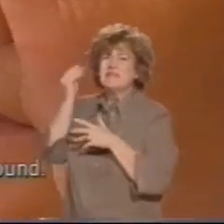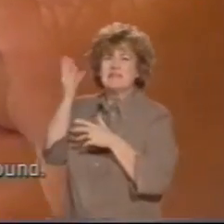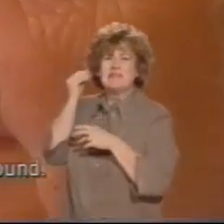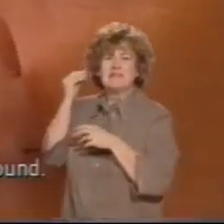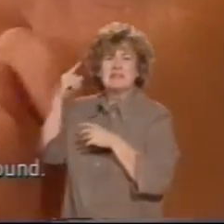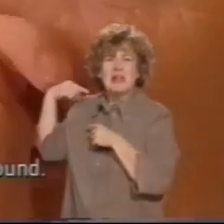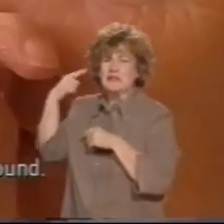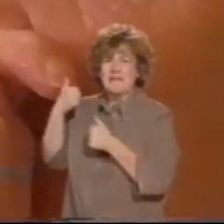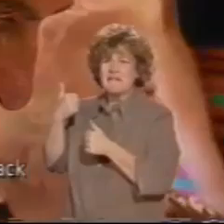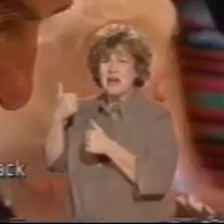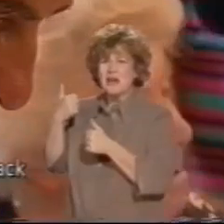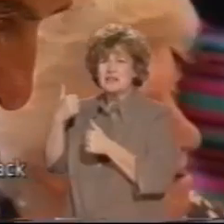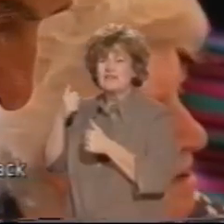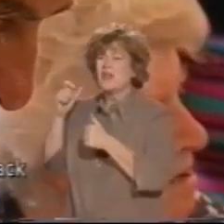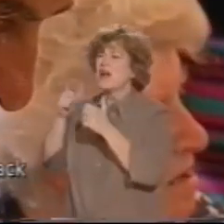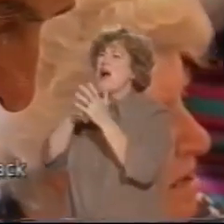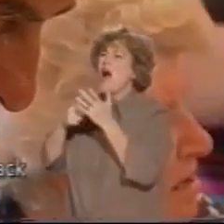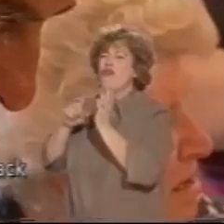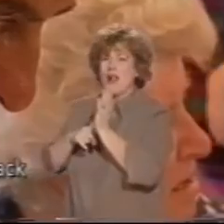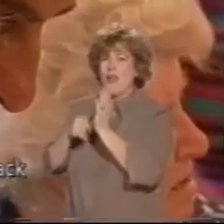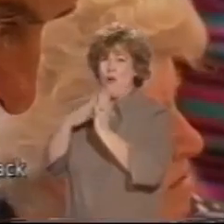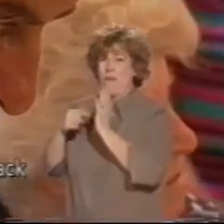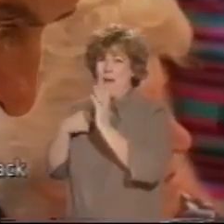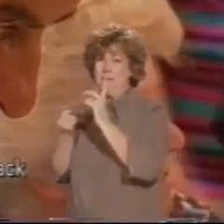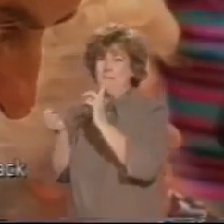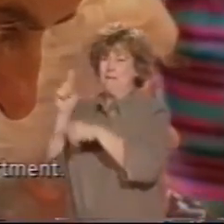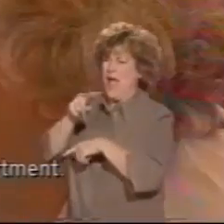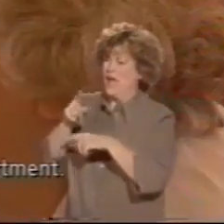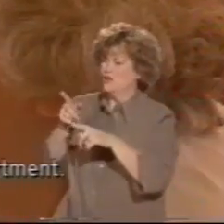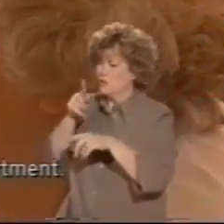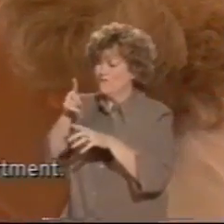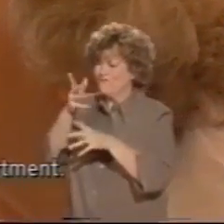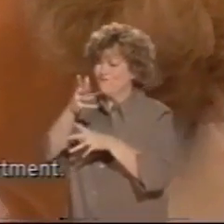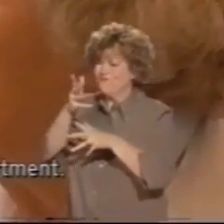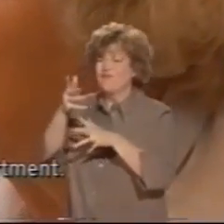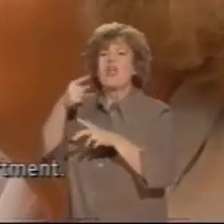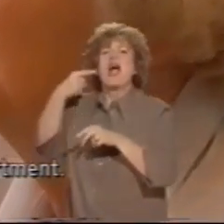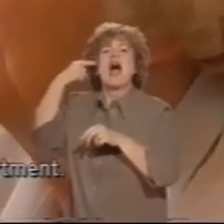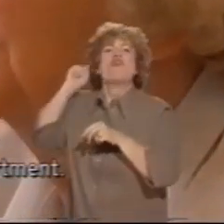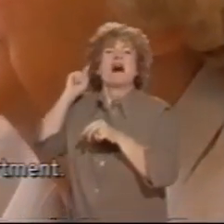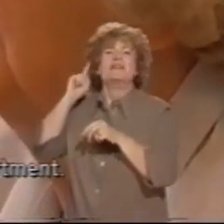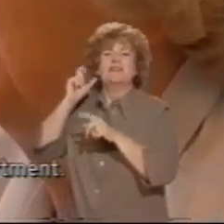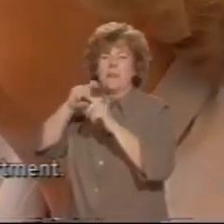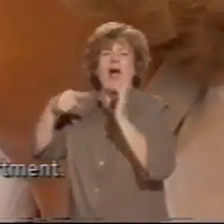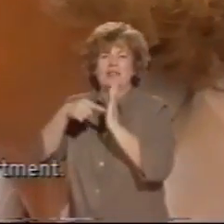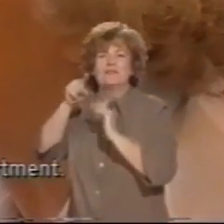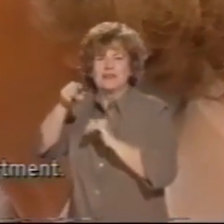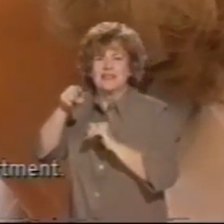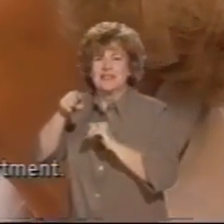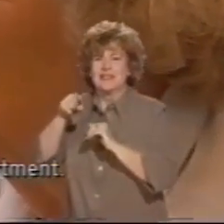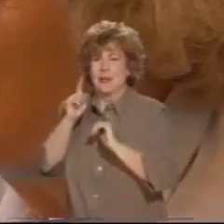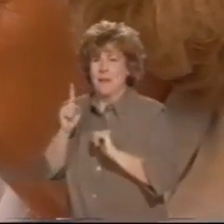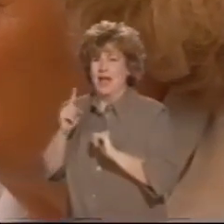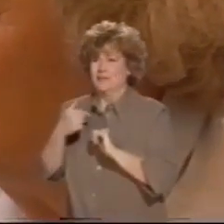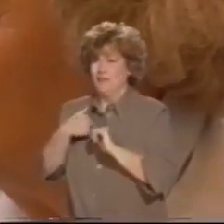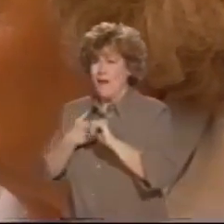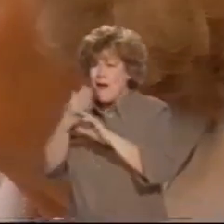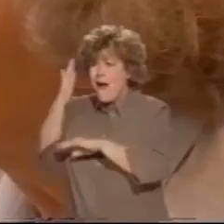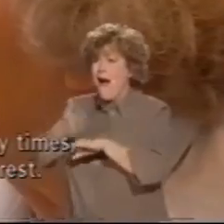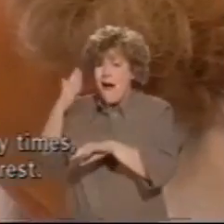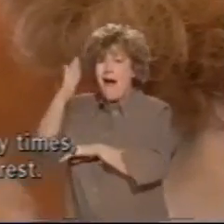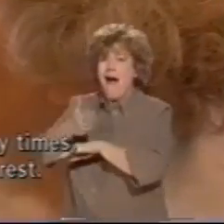It didn't have very good sound. Carol wants me to go back to the hearing aid department.